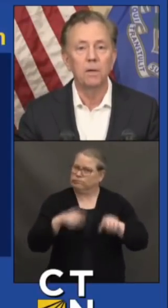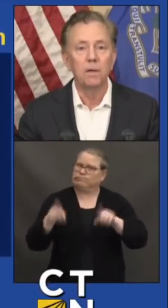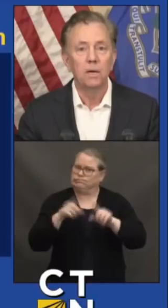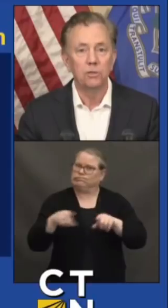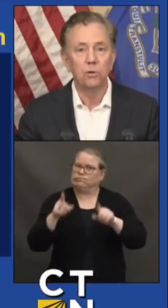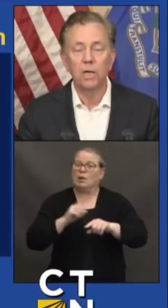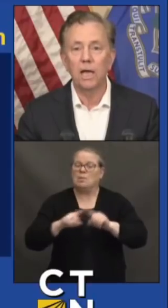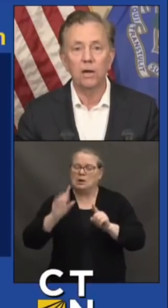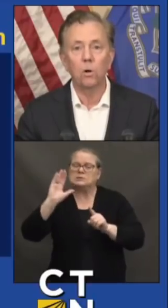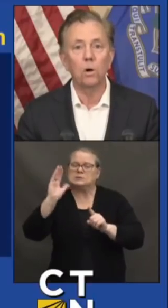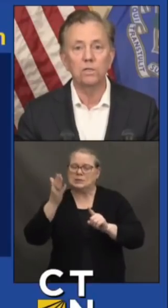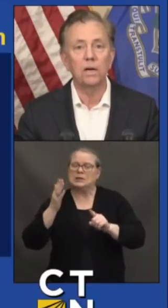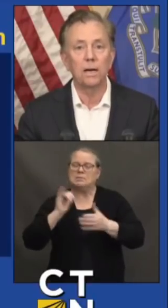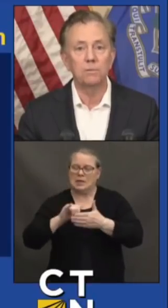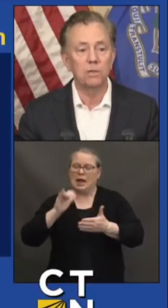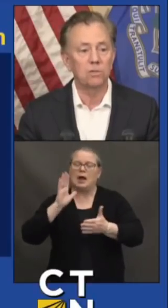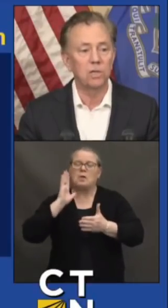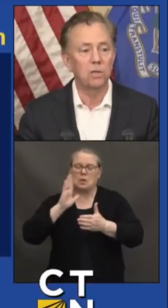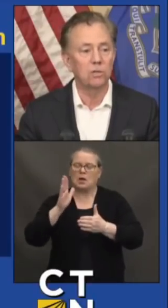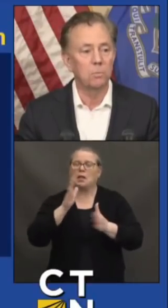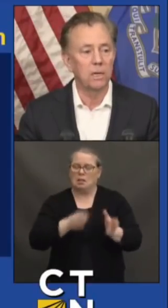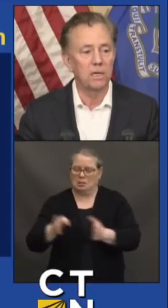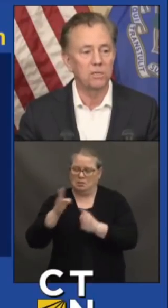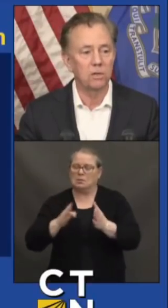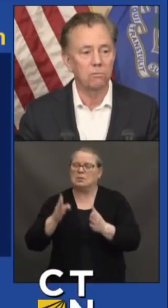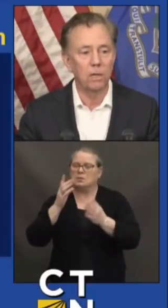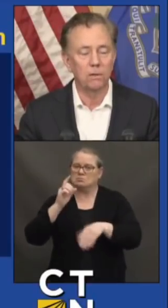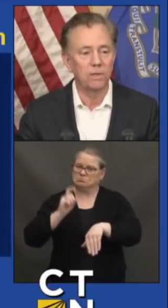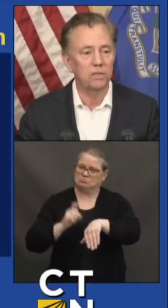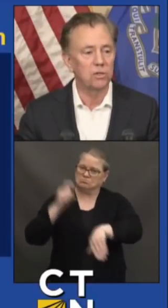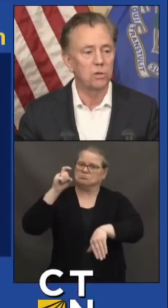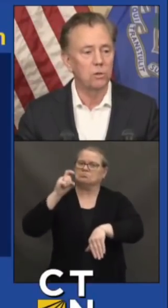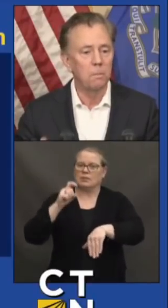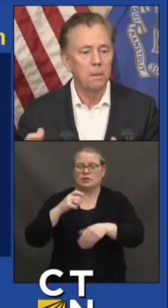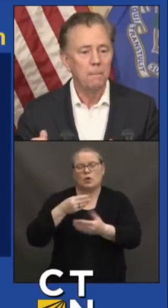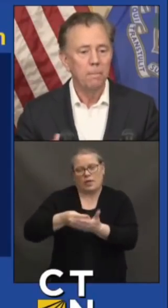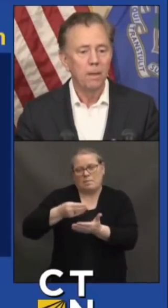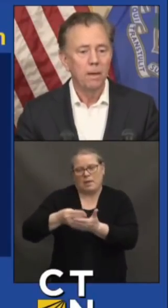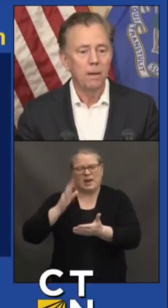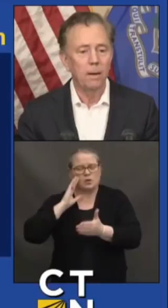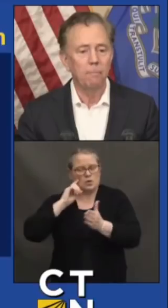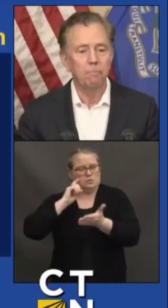adjudicated on time, so you'll see those monies relatively soon.